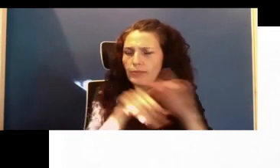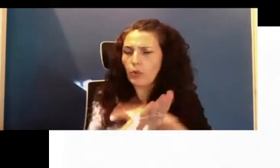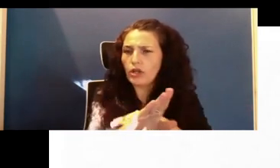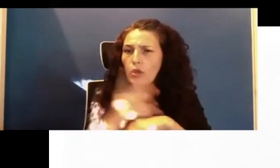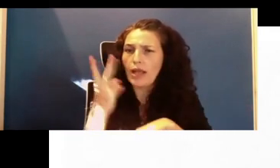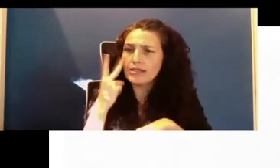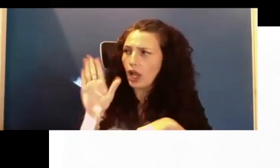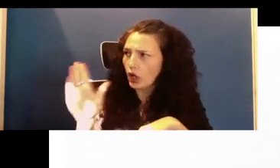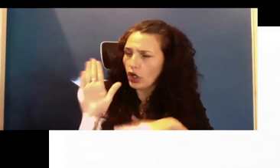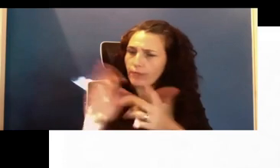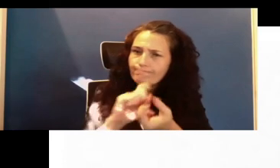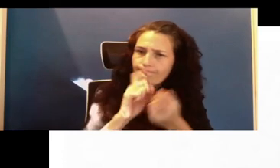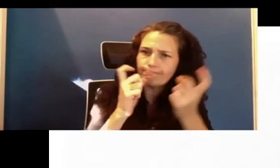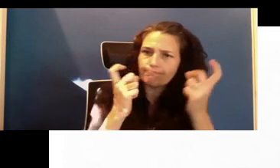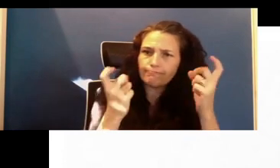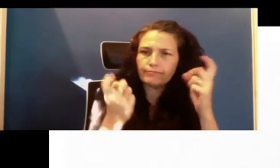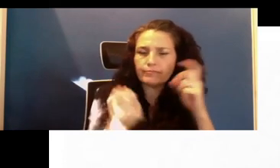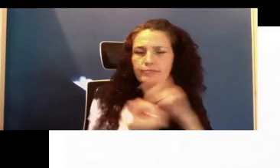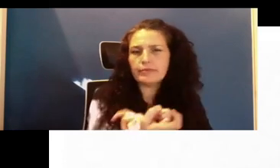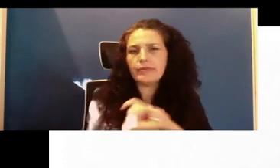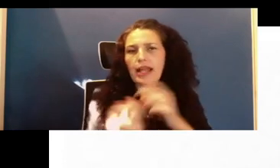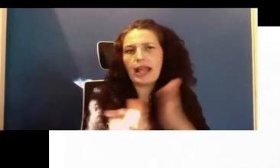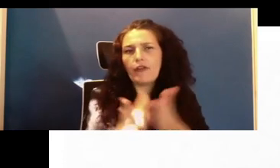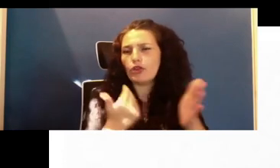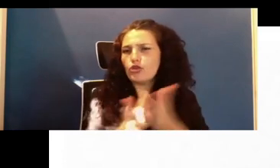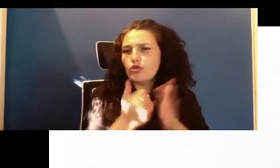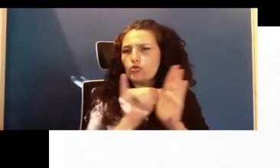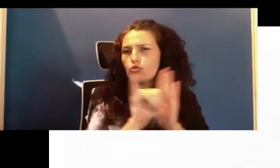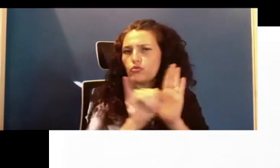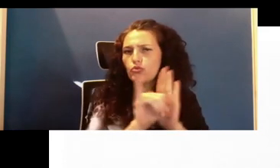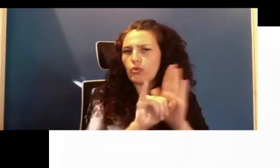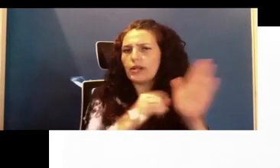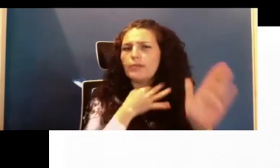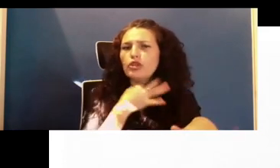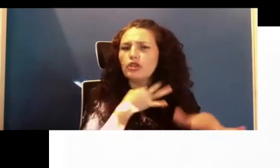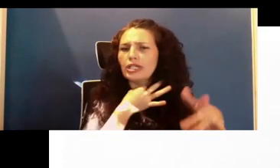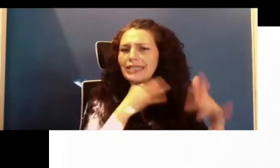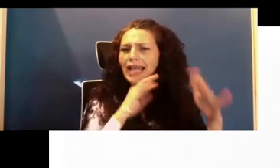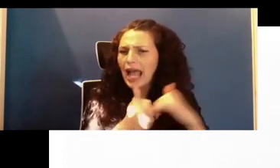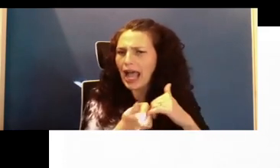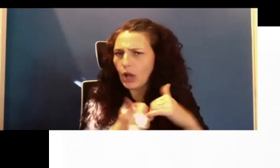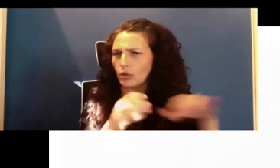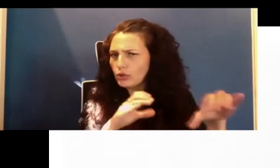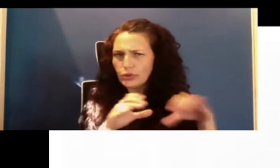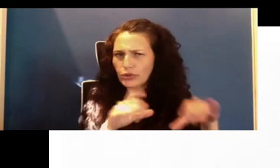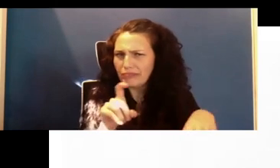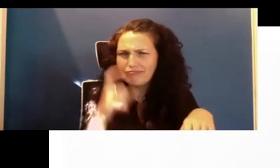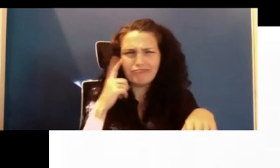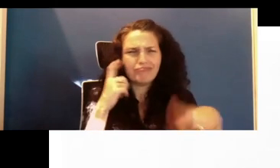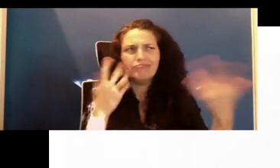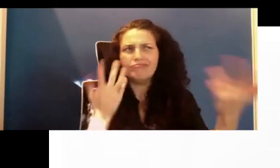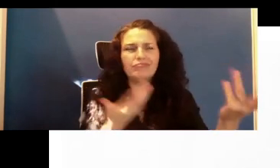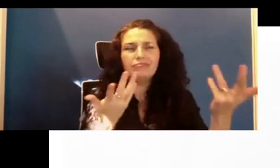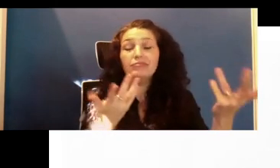and create an identity for herself, I started to wonder, how do we do that? And what's responsible for that? And what that is,